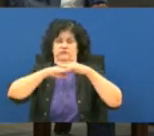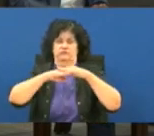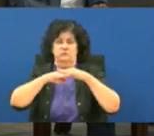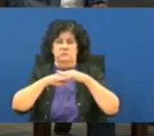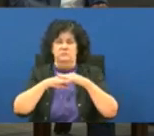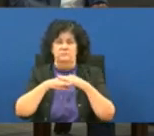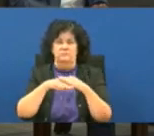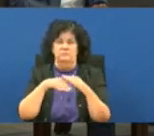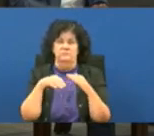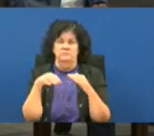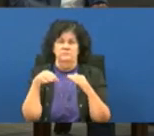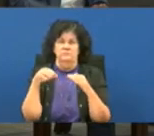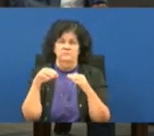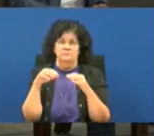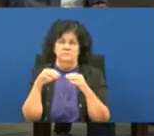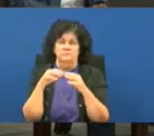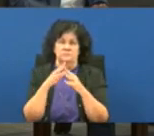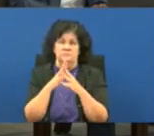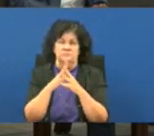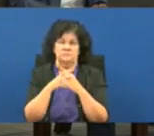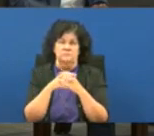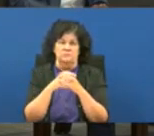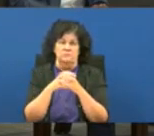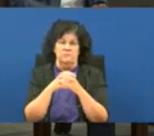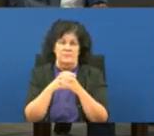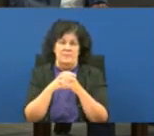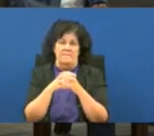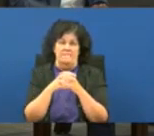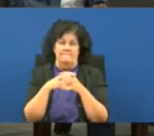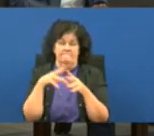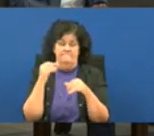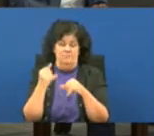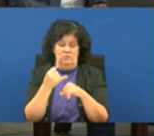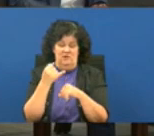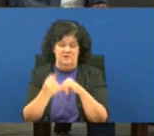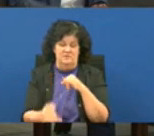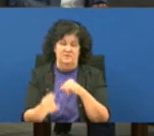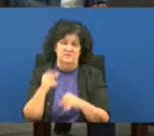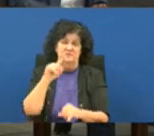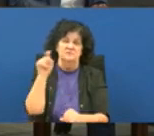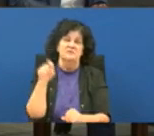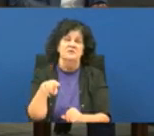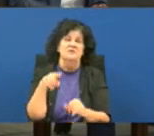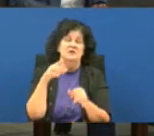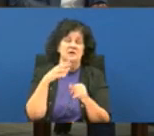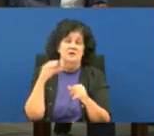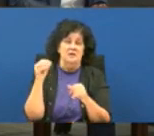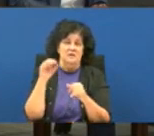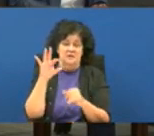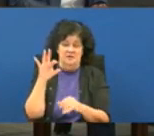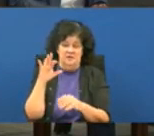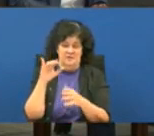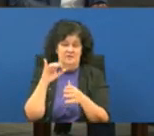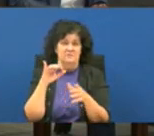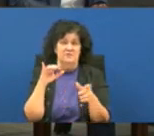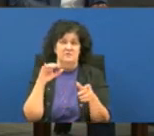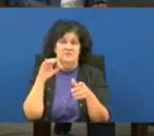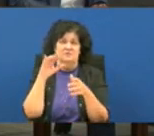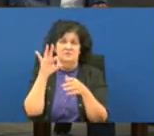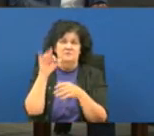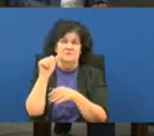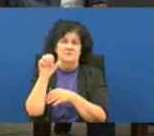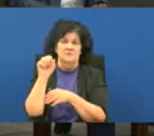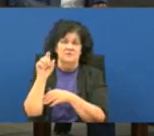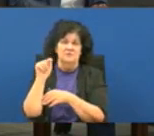enforcement it's 100 of the time and you never know when they're coming and then the last question is does that mean that we end up fast tracking people out of there that need more time